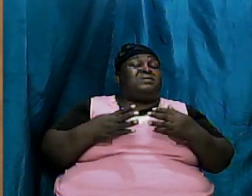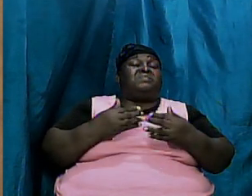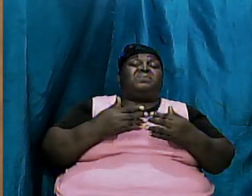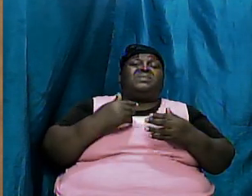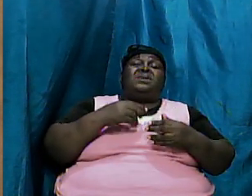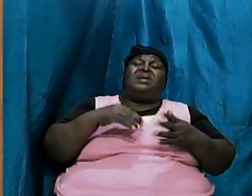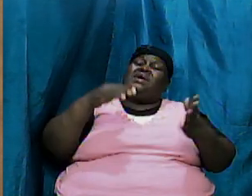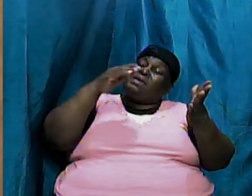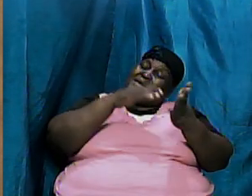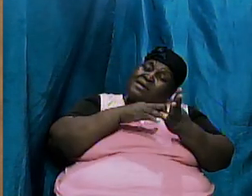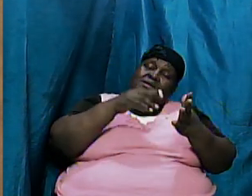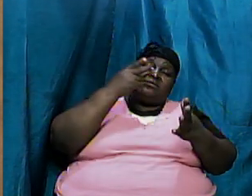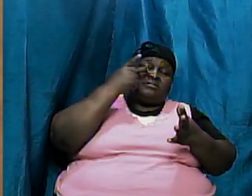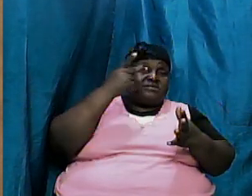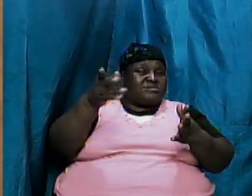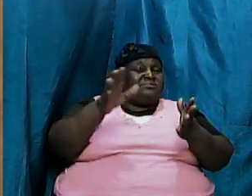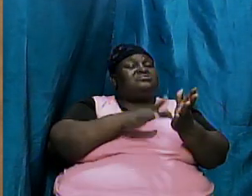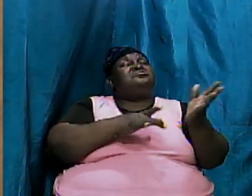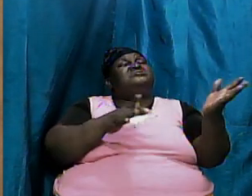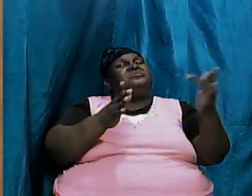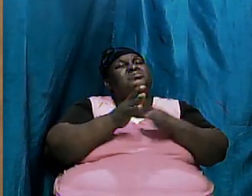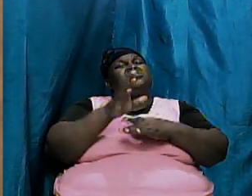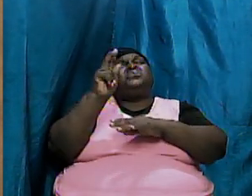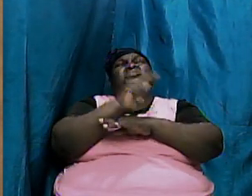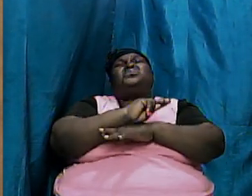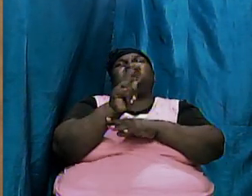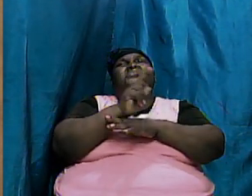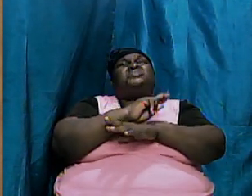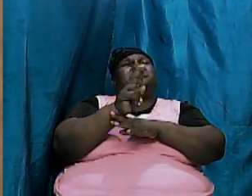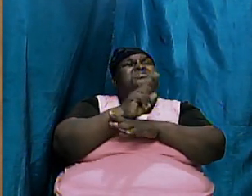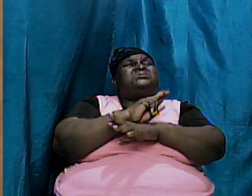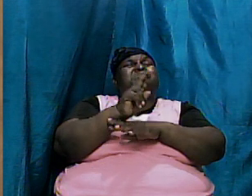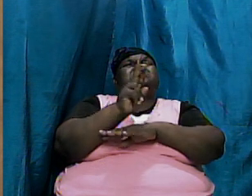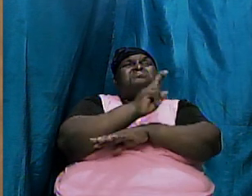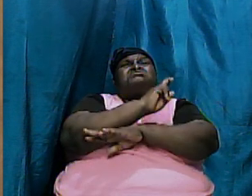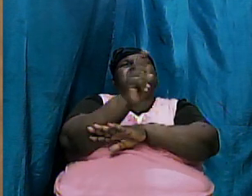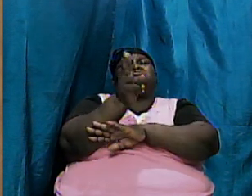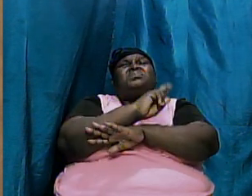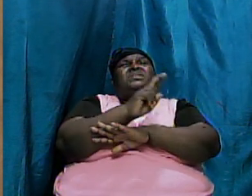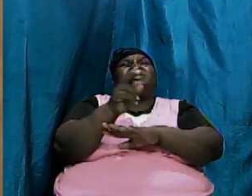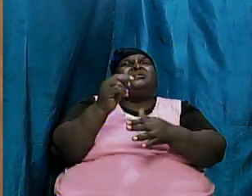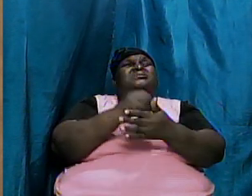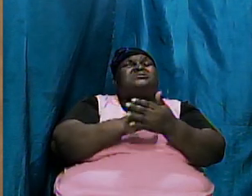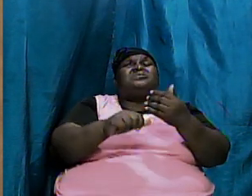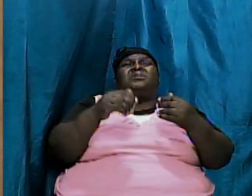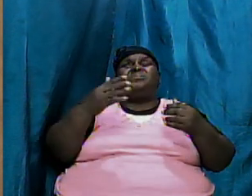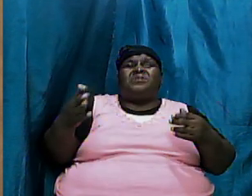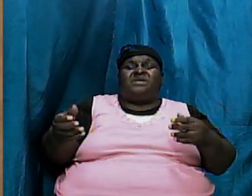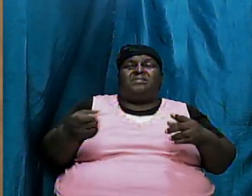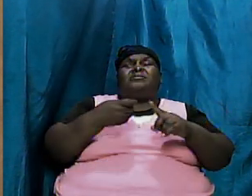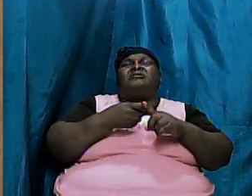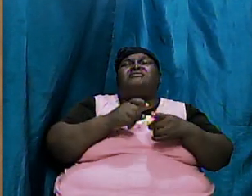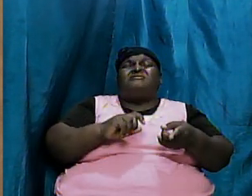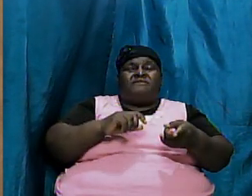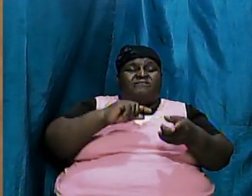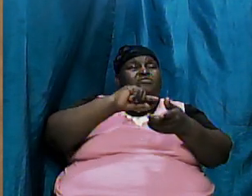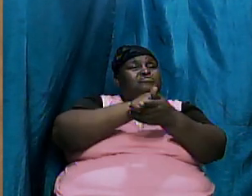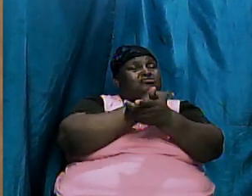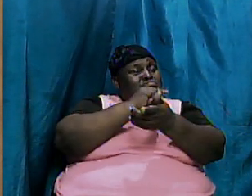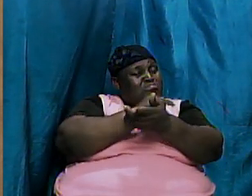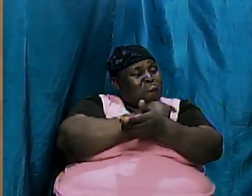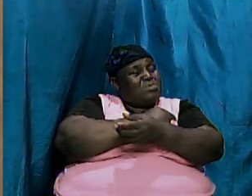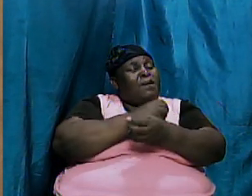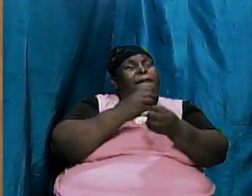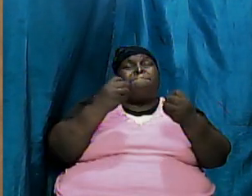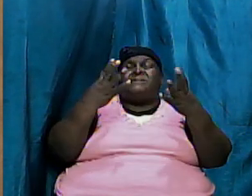seeing Jesus using something from Genesis that